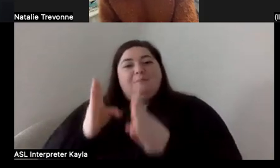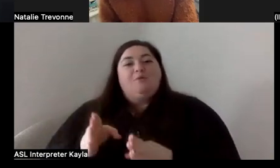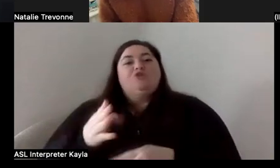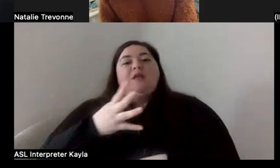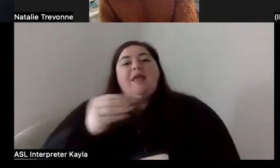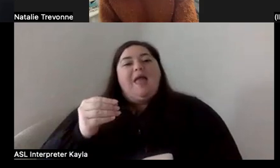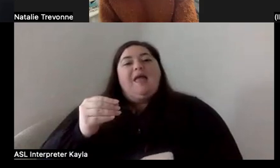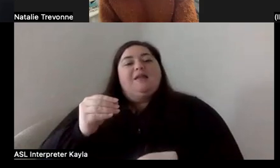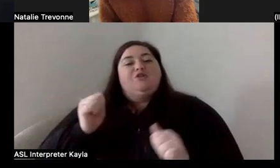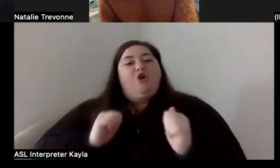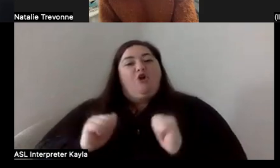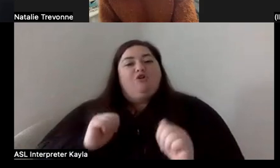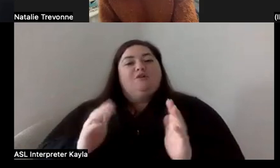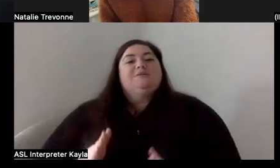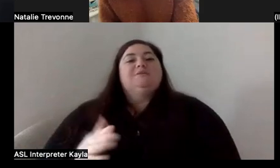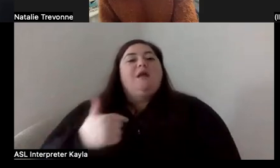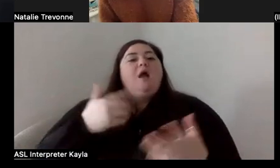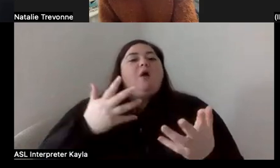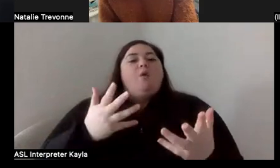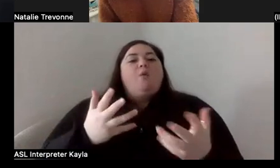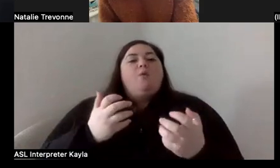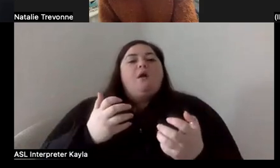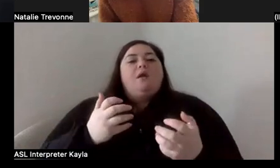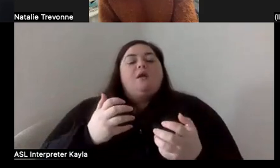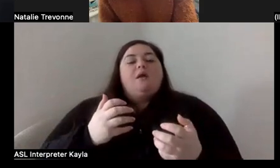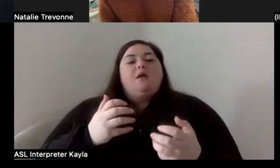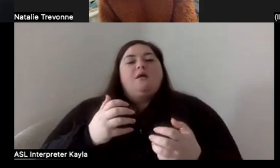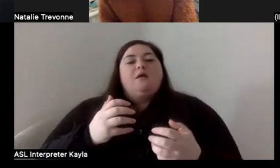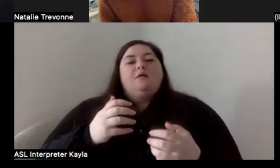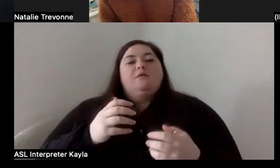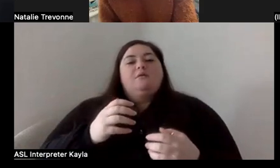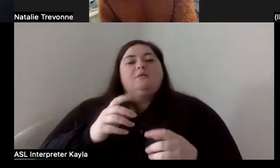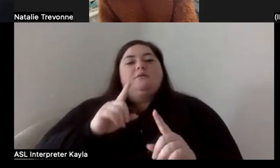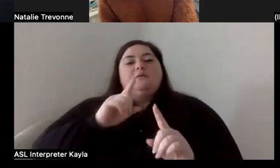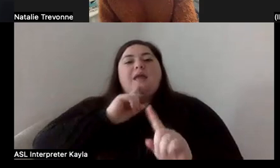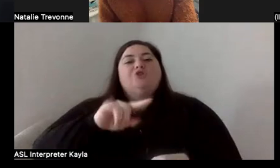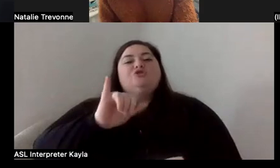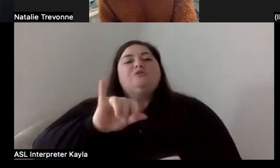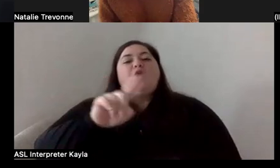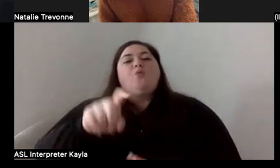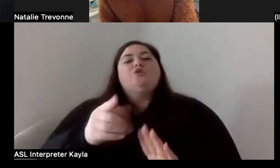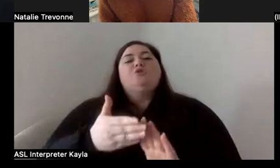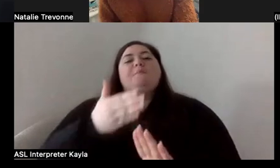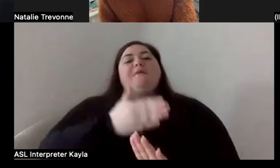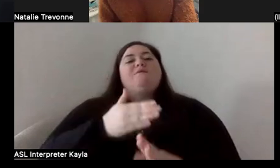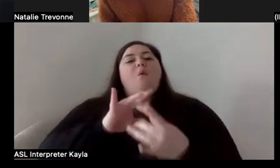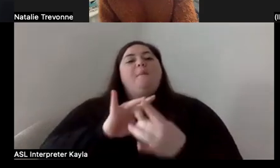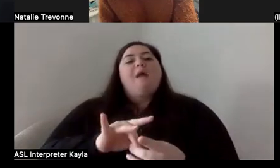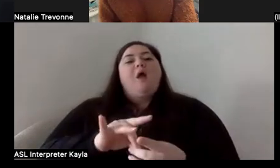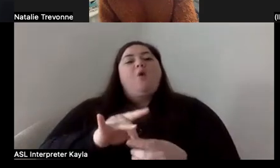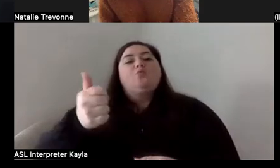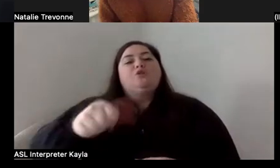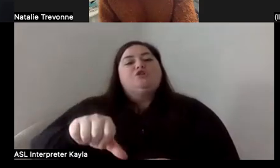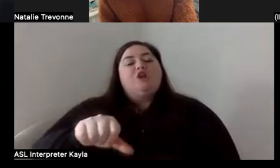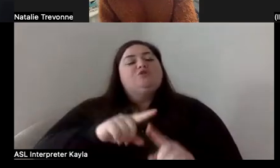I want to real quick jump into the, you know, question before about rejection, you know. And just